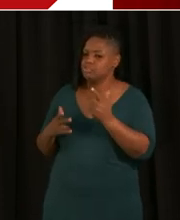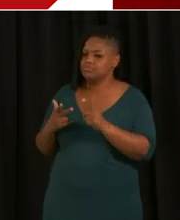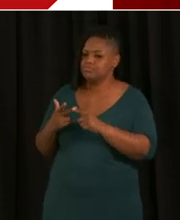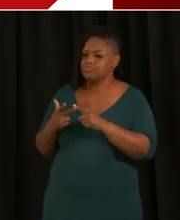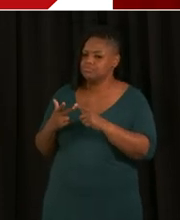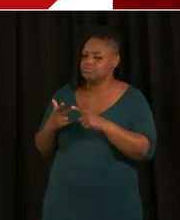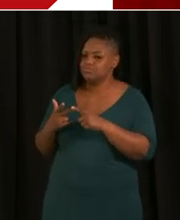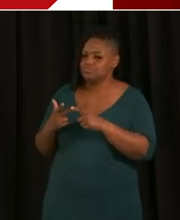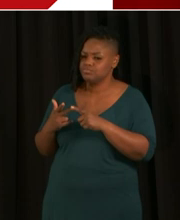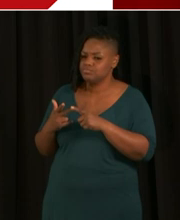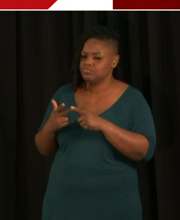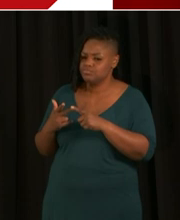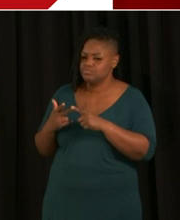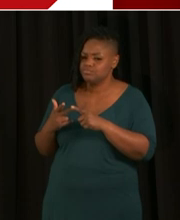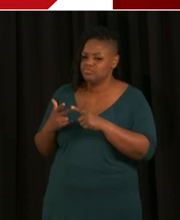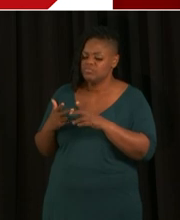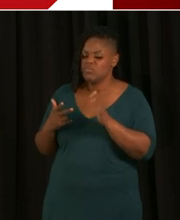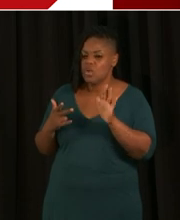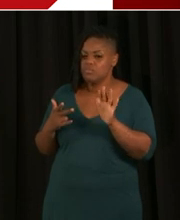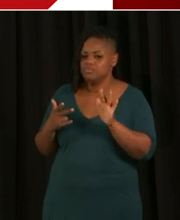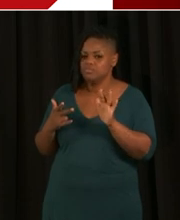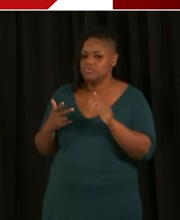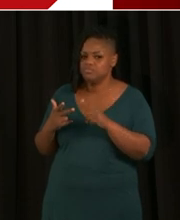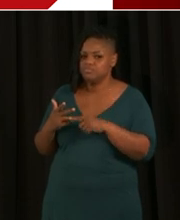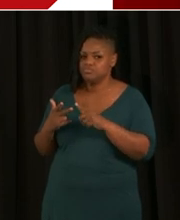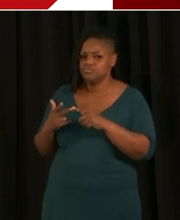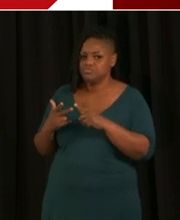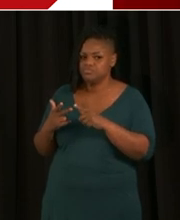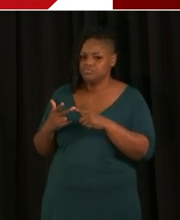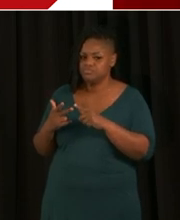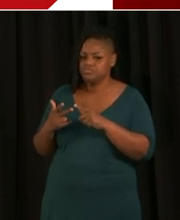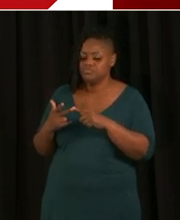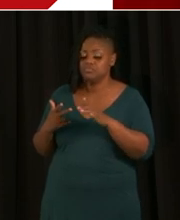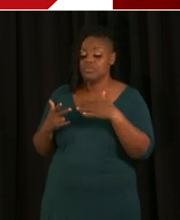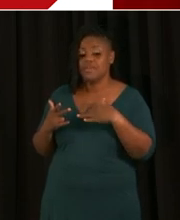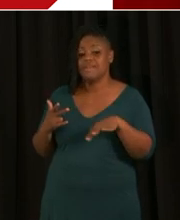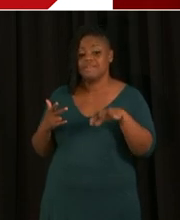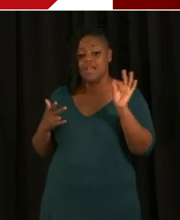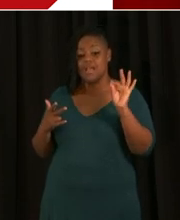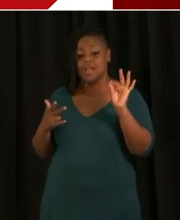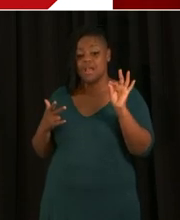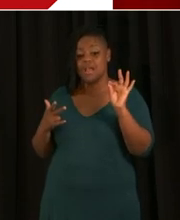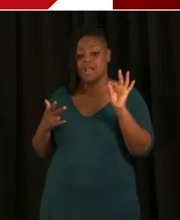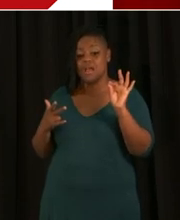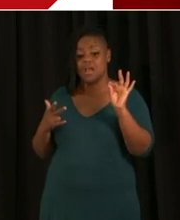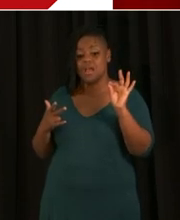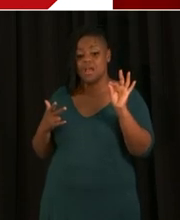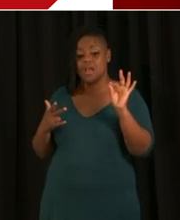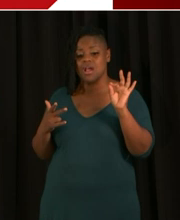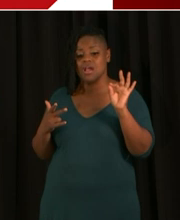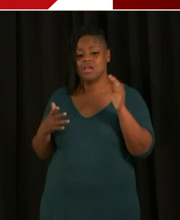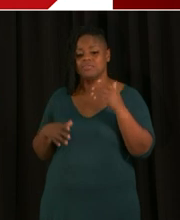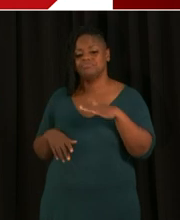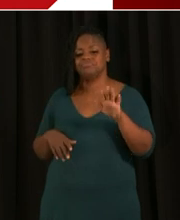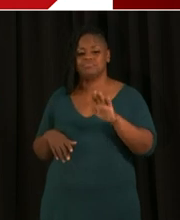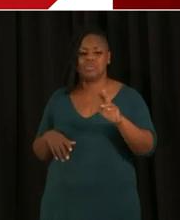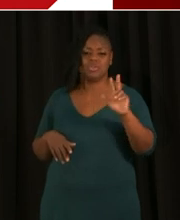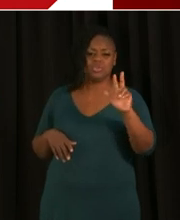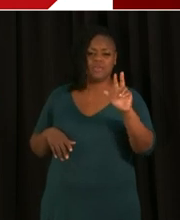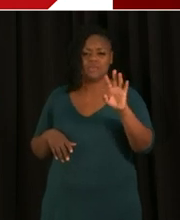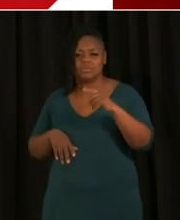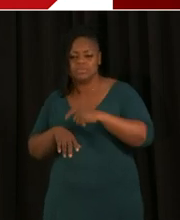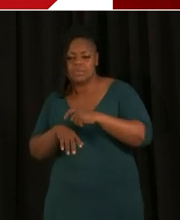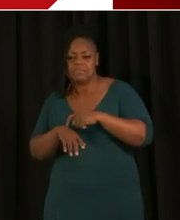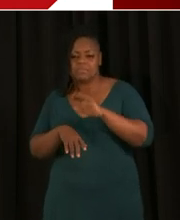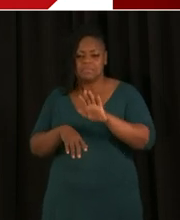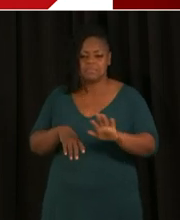get a precise answer to the question of test turnaround time. It's in the three to four day window right now, but